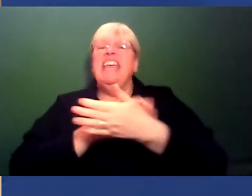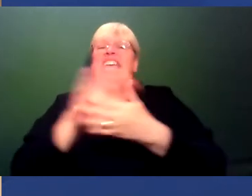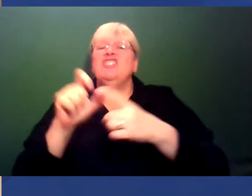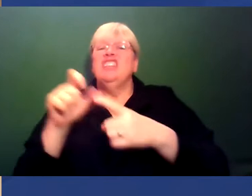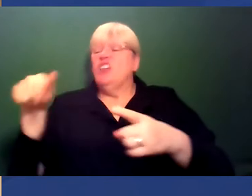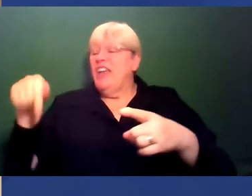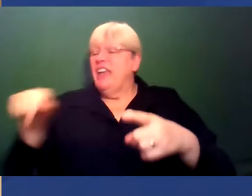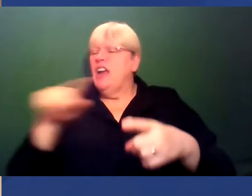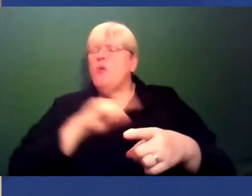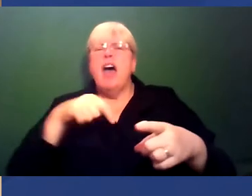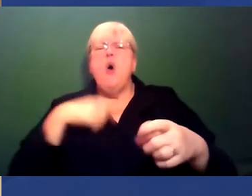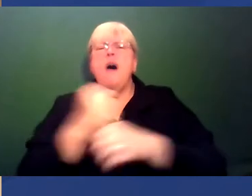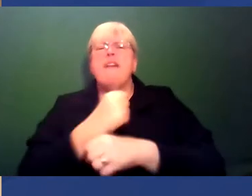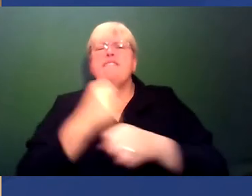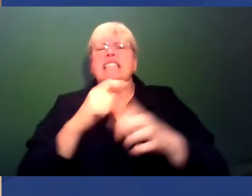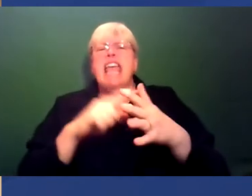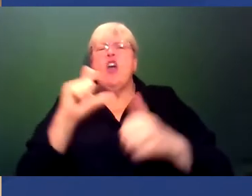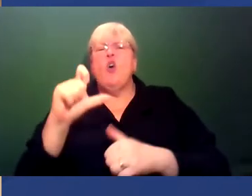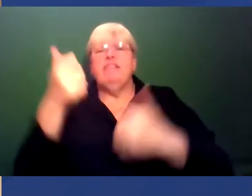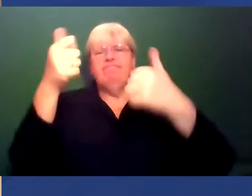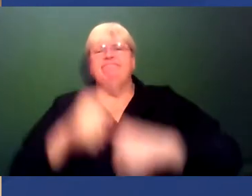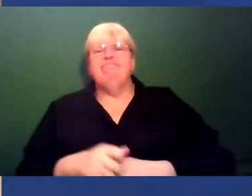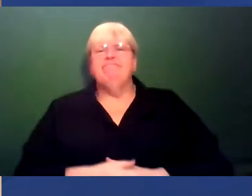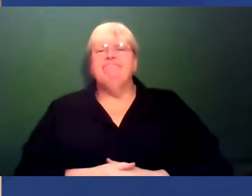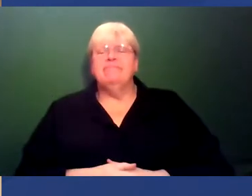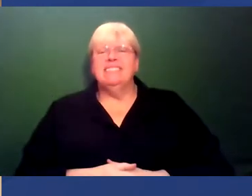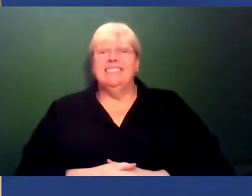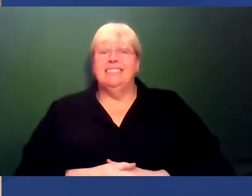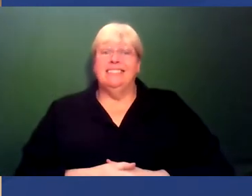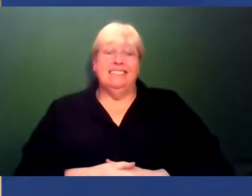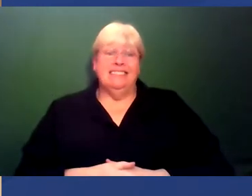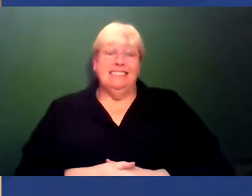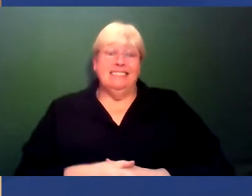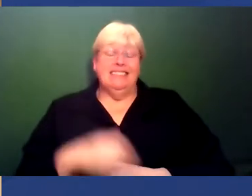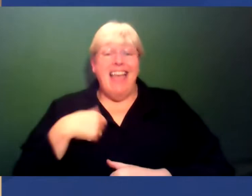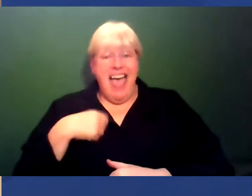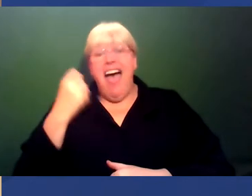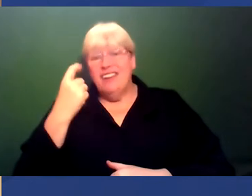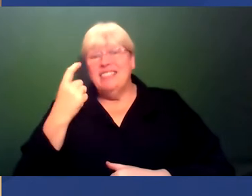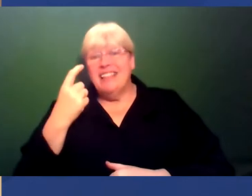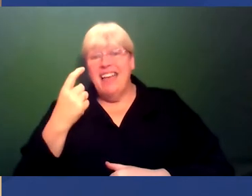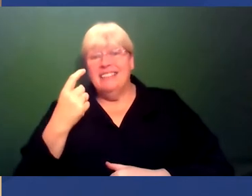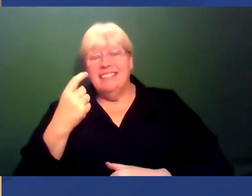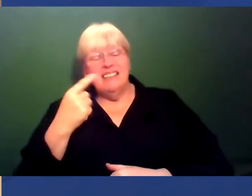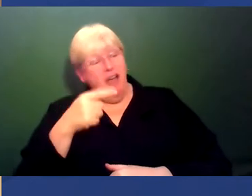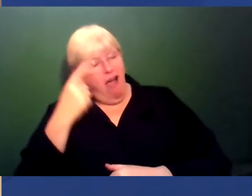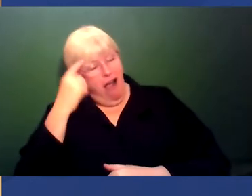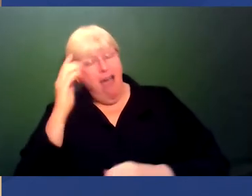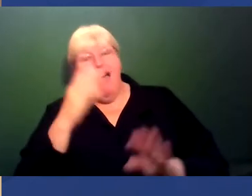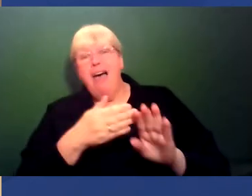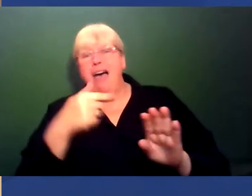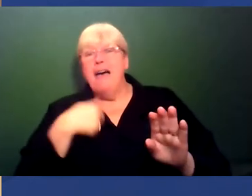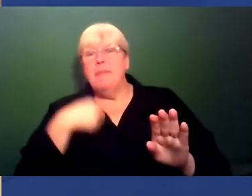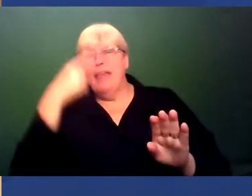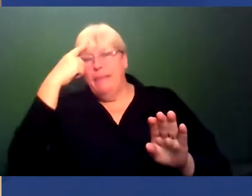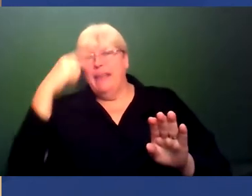here to come and fix the air conditioning unit. You know, I try, I can sort of see where those biases are coming from, and I give